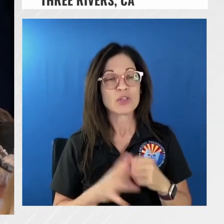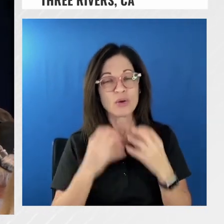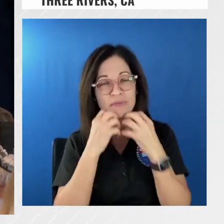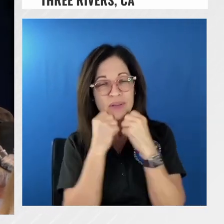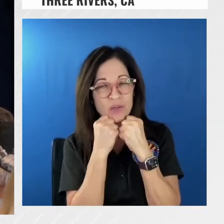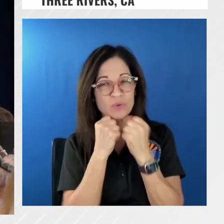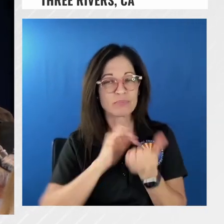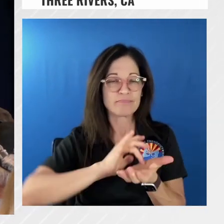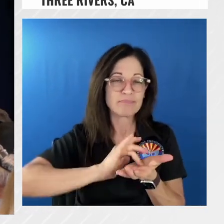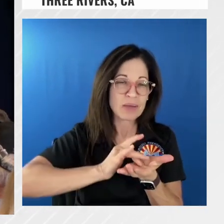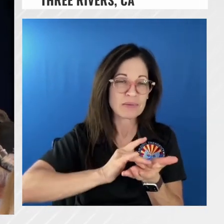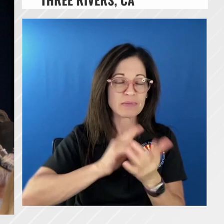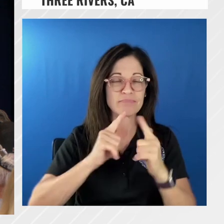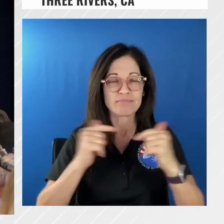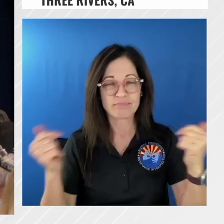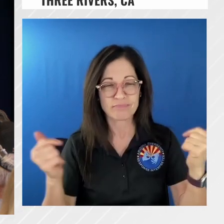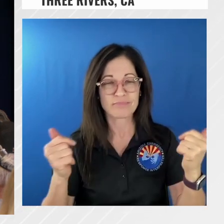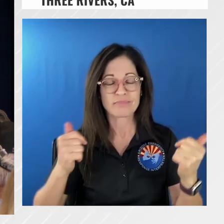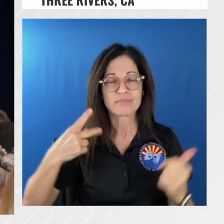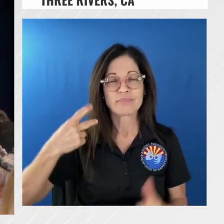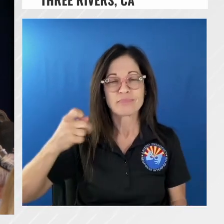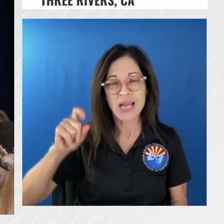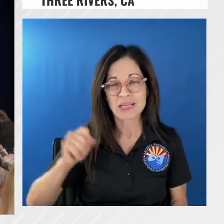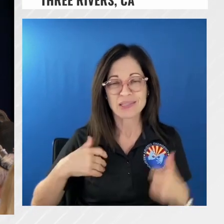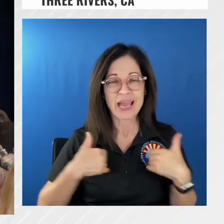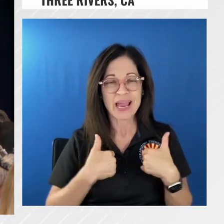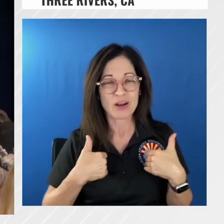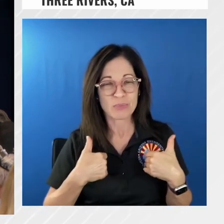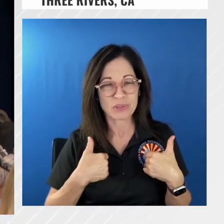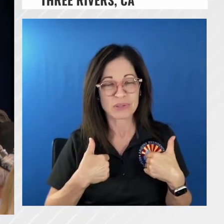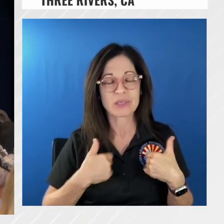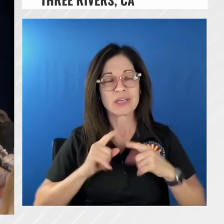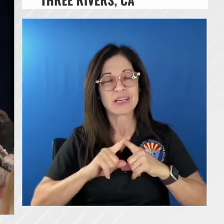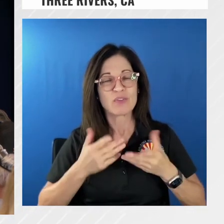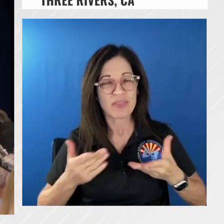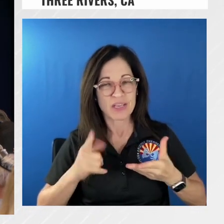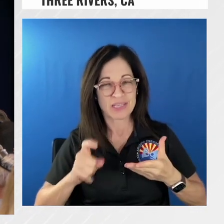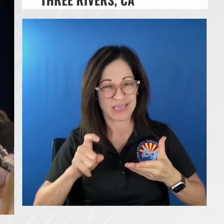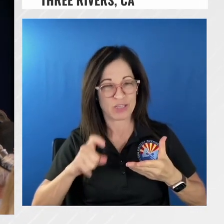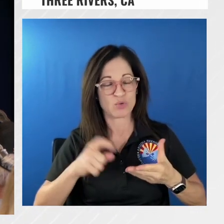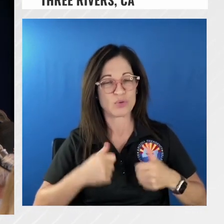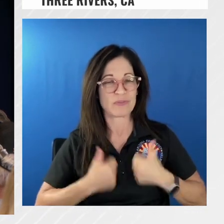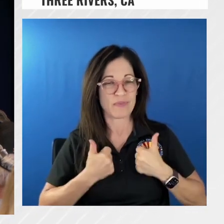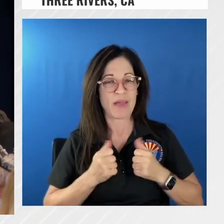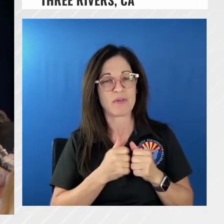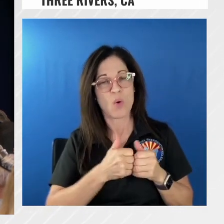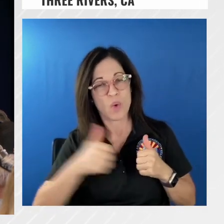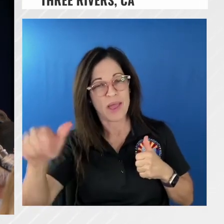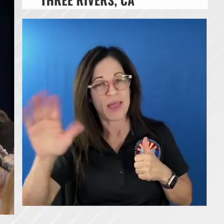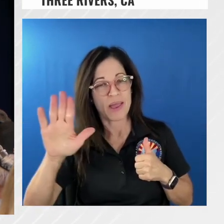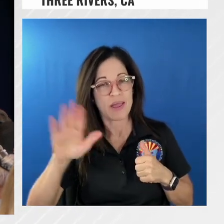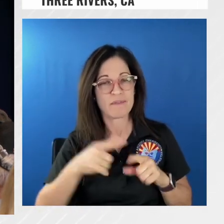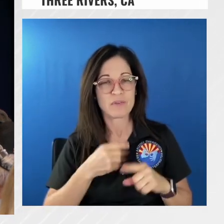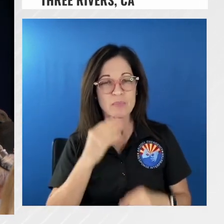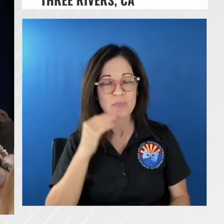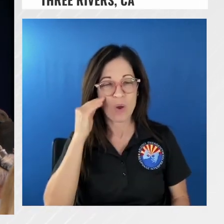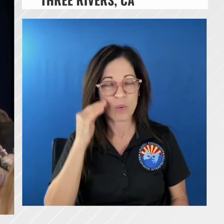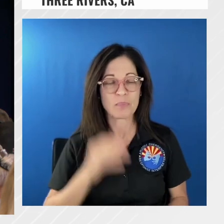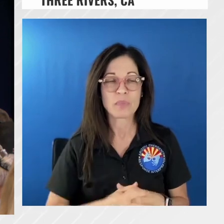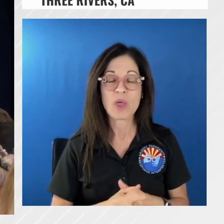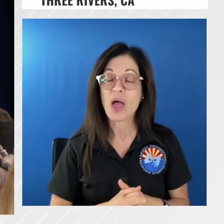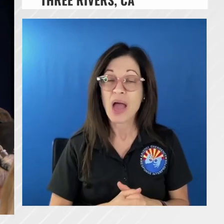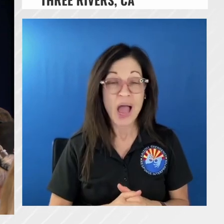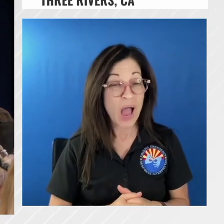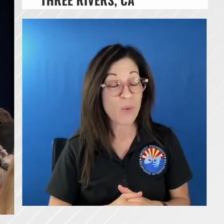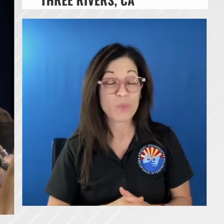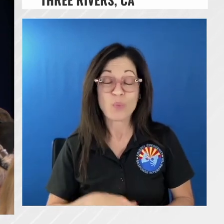so on and so forth pets uh logistical arrangements and we will communicate with you i i'd like to say hey there's nothing to worry about